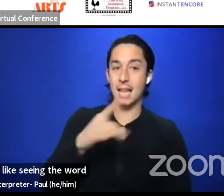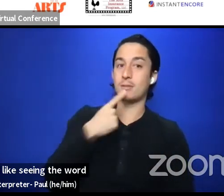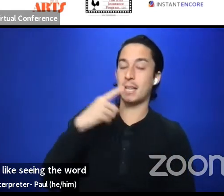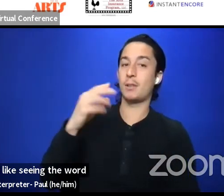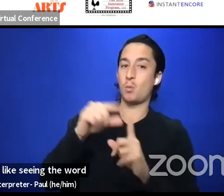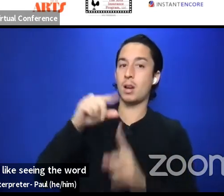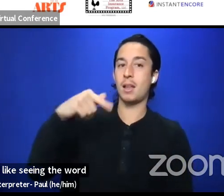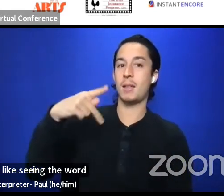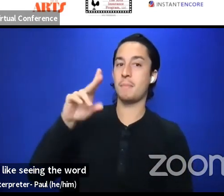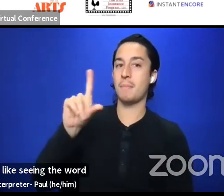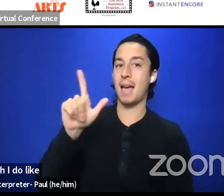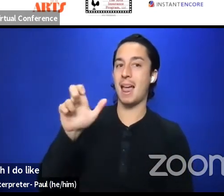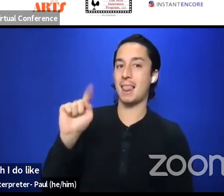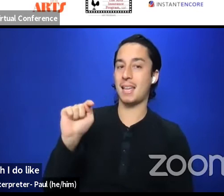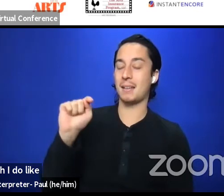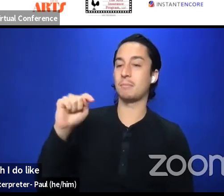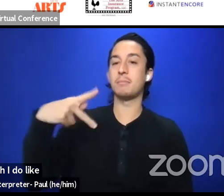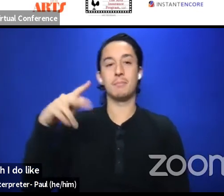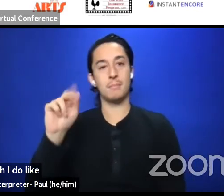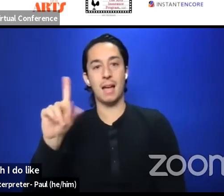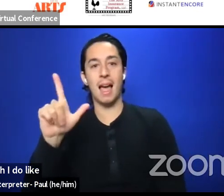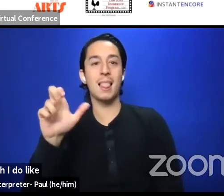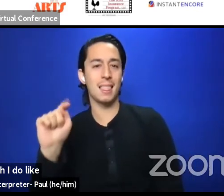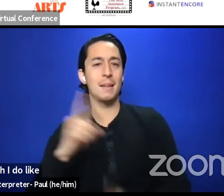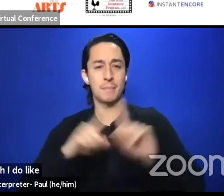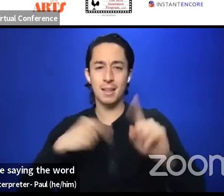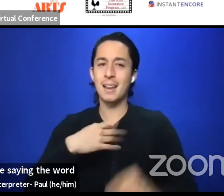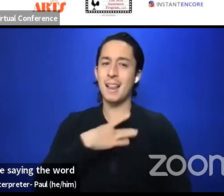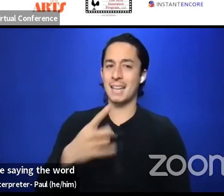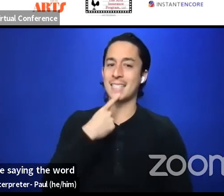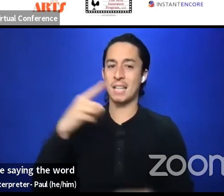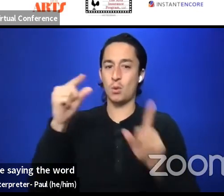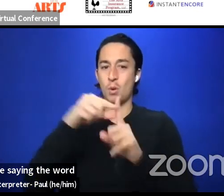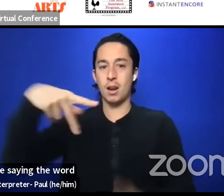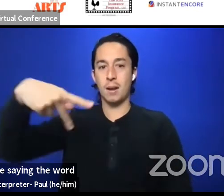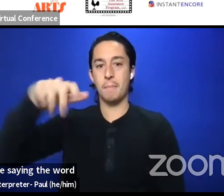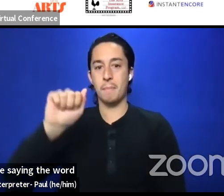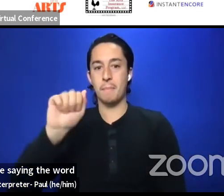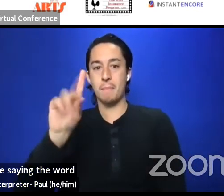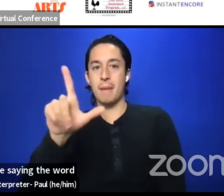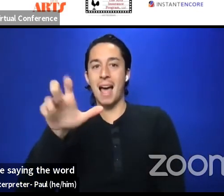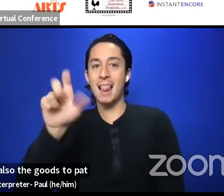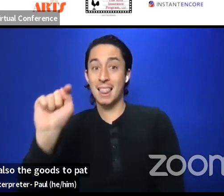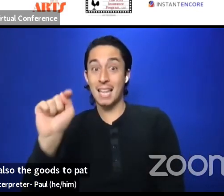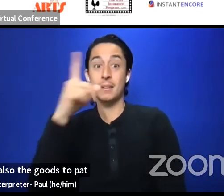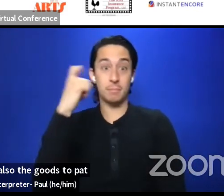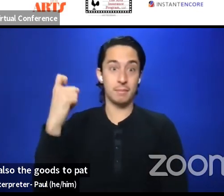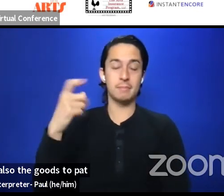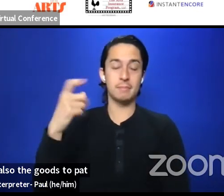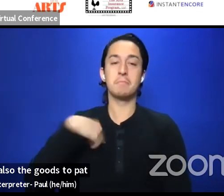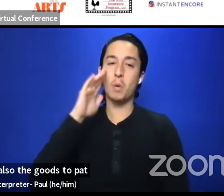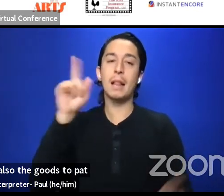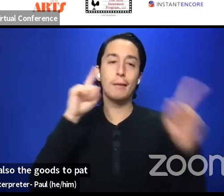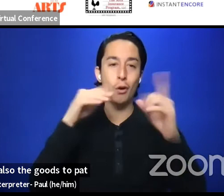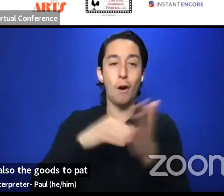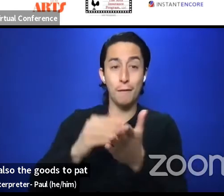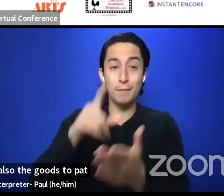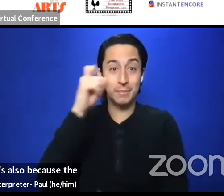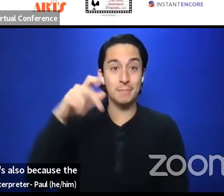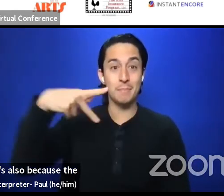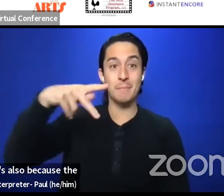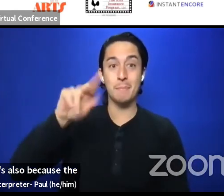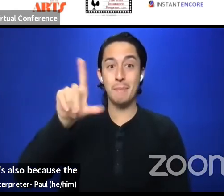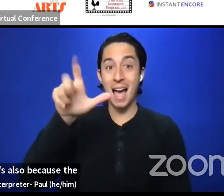although I do like saying the word Padlet, and you'll hear it a lot, it's also because the Padlet is a great way for us to